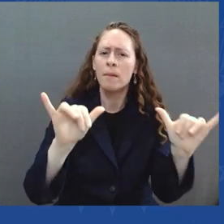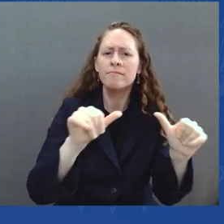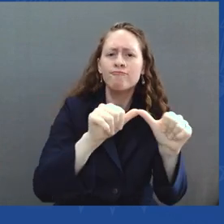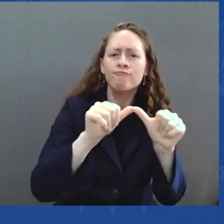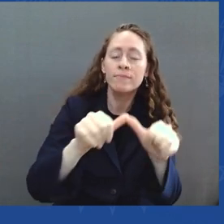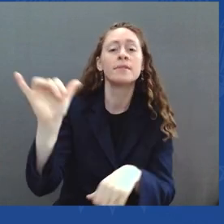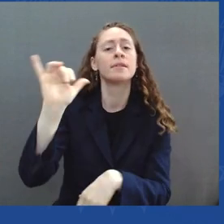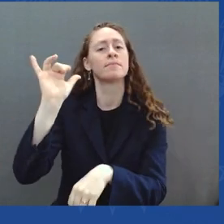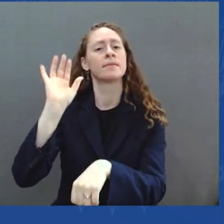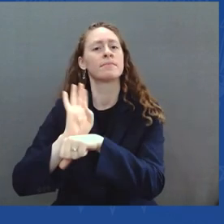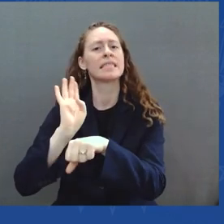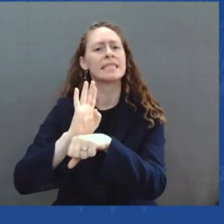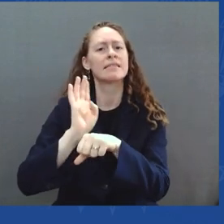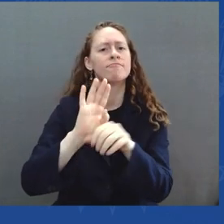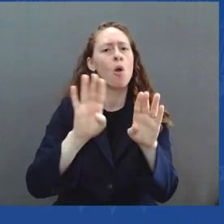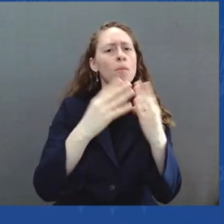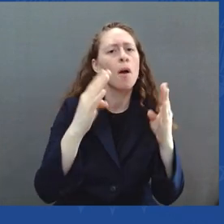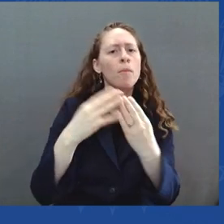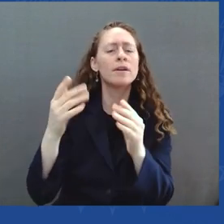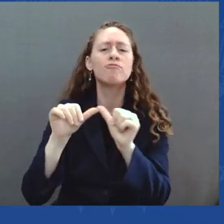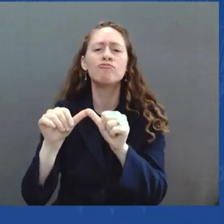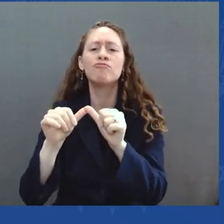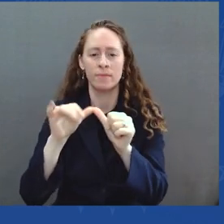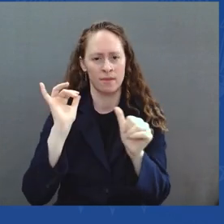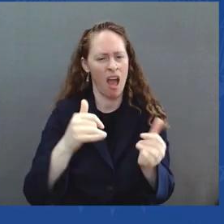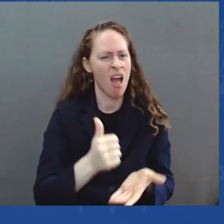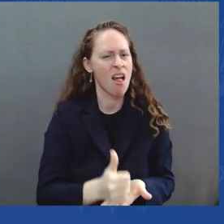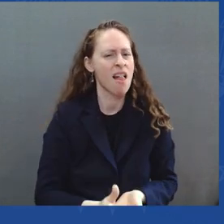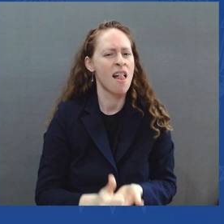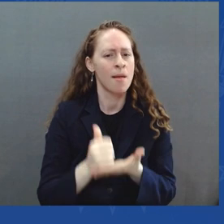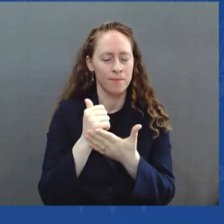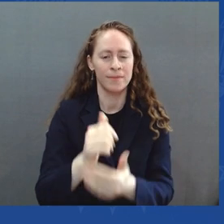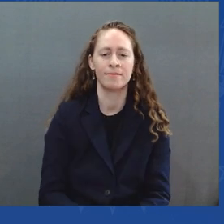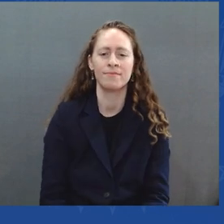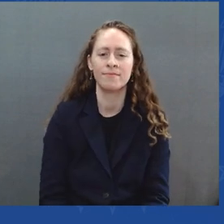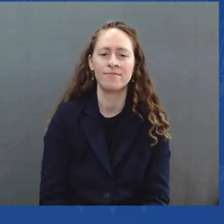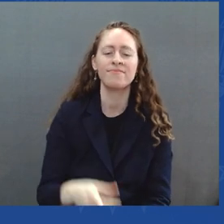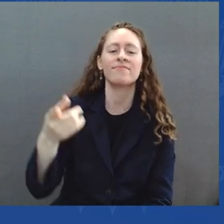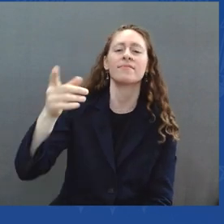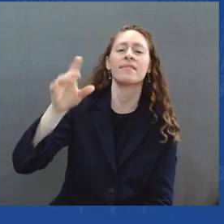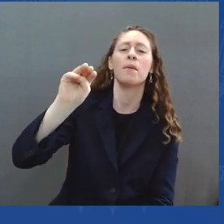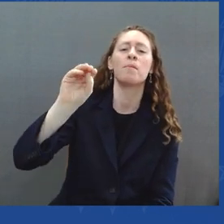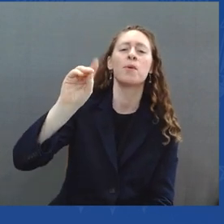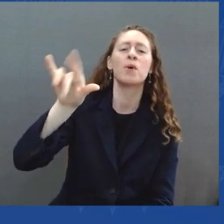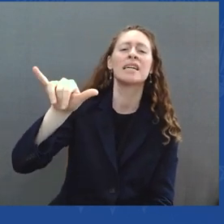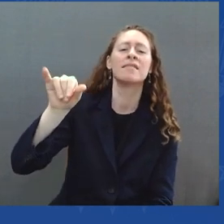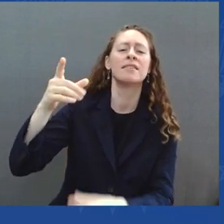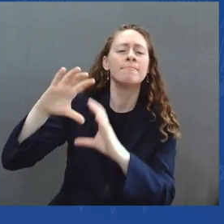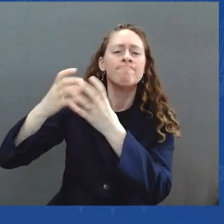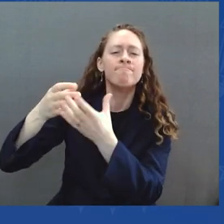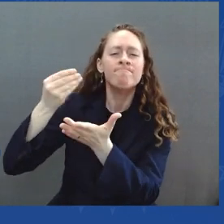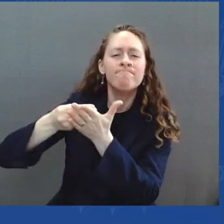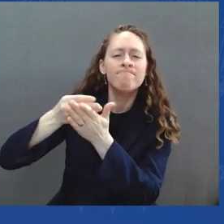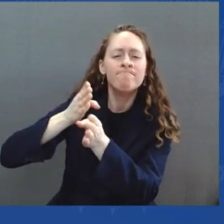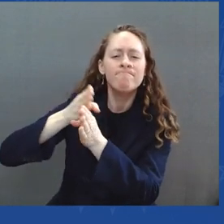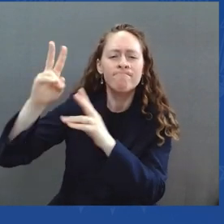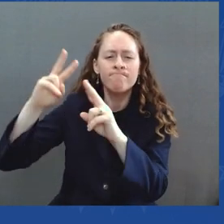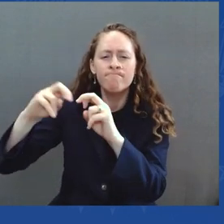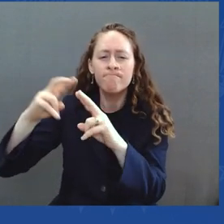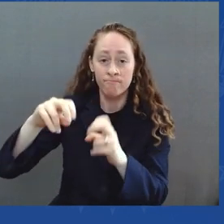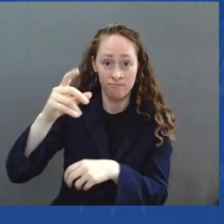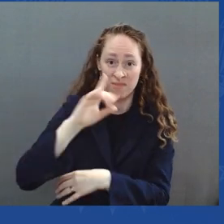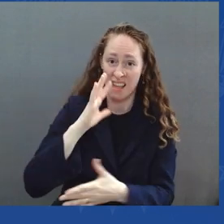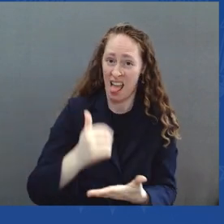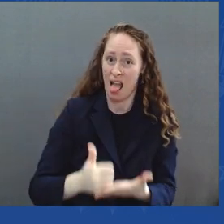that because of the Rescue Plan, 4 million more American jobs were created, and unemployment is 2 percent lower than it would have